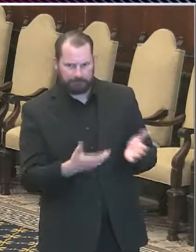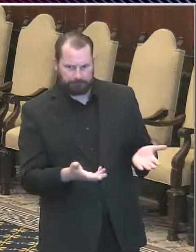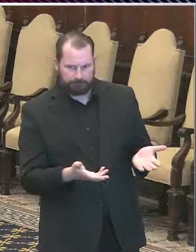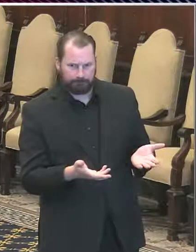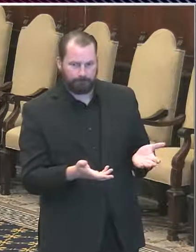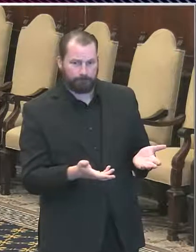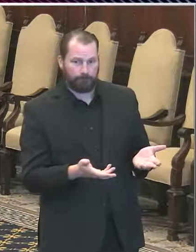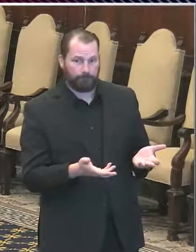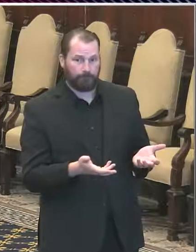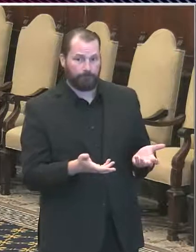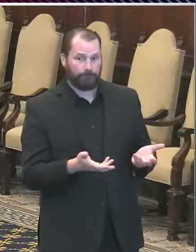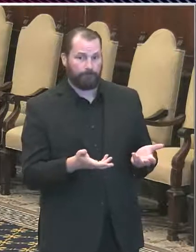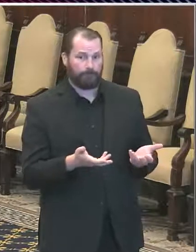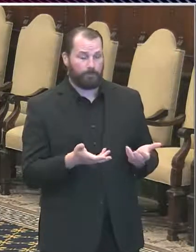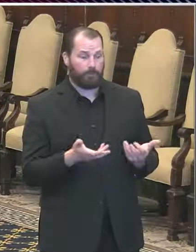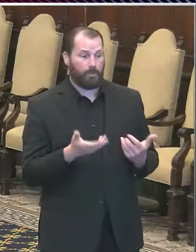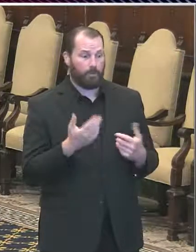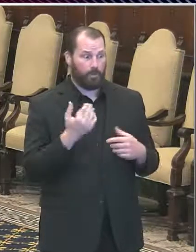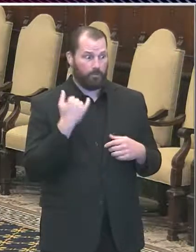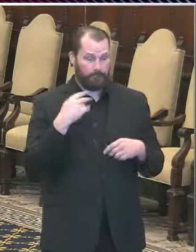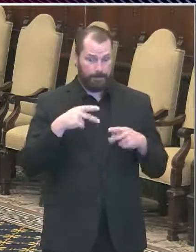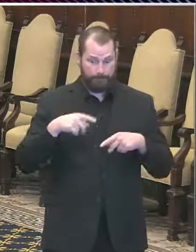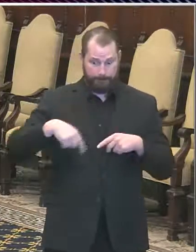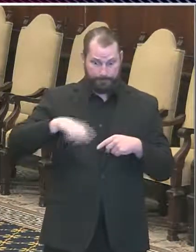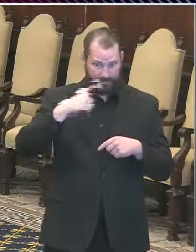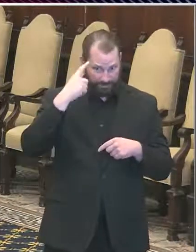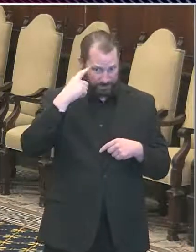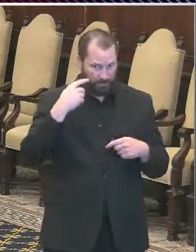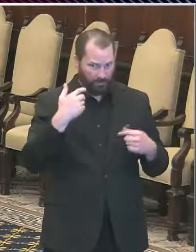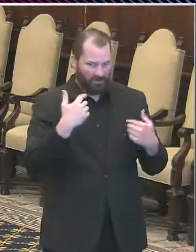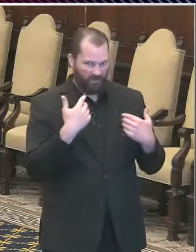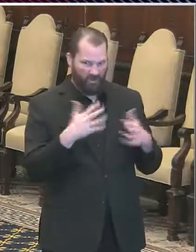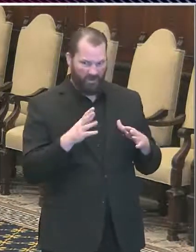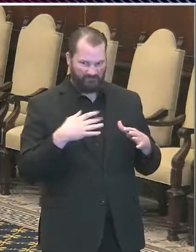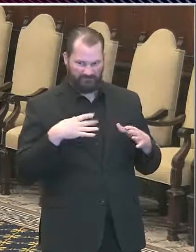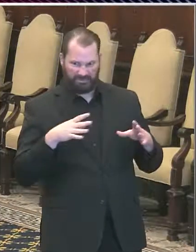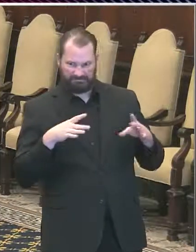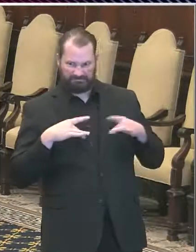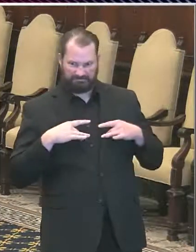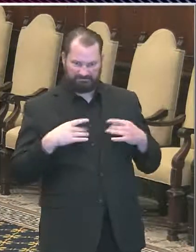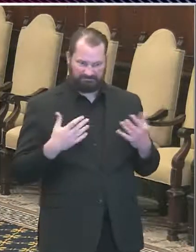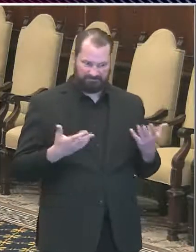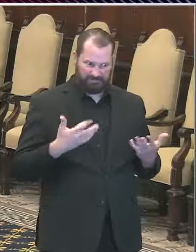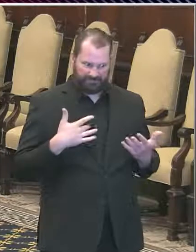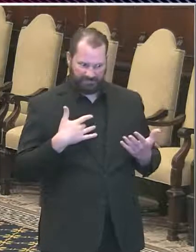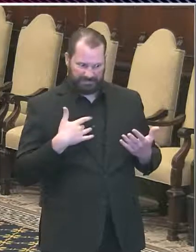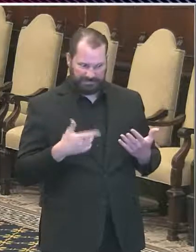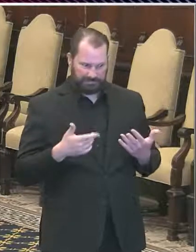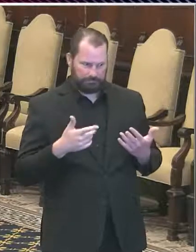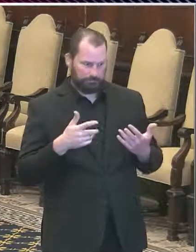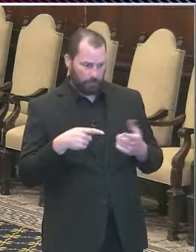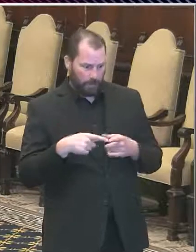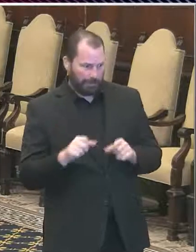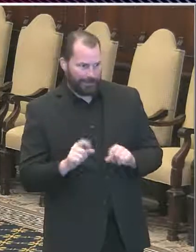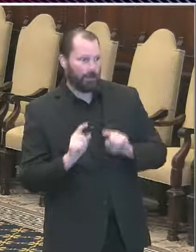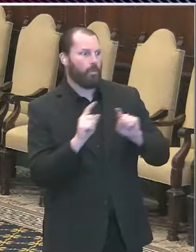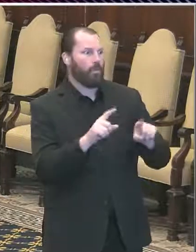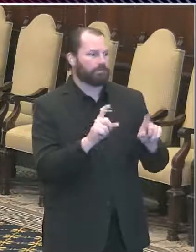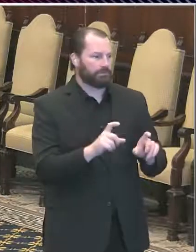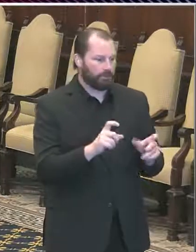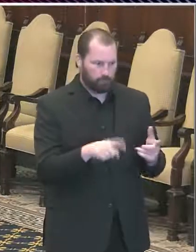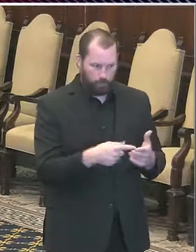in somewhat close quarters with somebody who has the infection? Well, the, again, you can, you can test